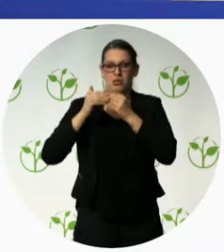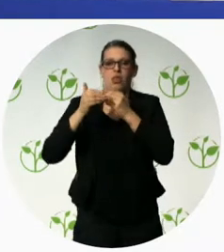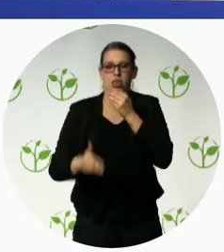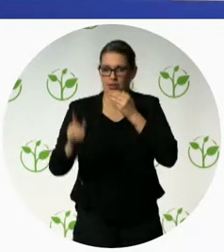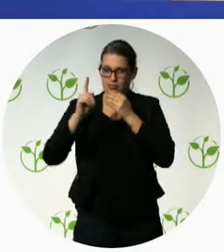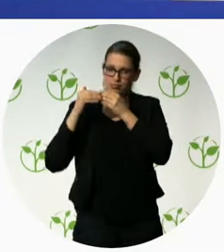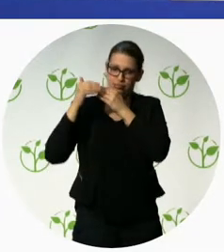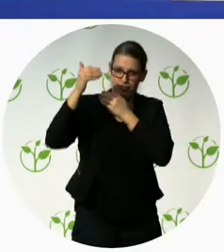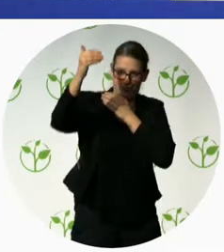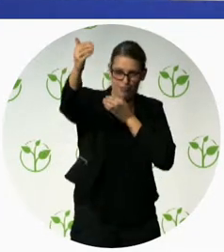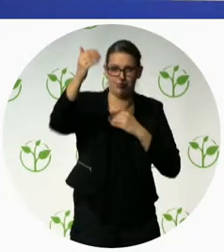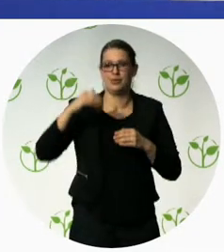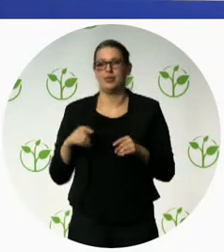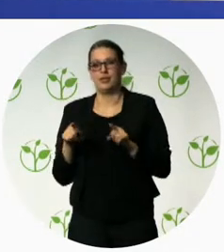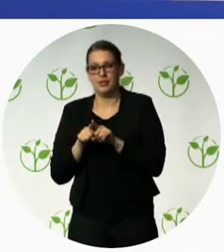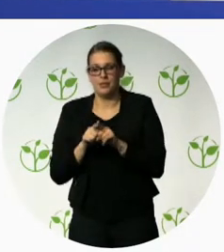building block